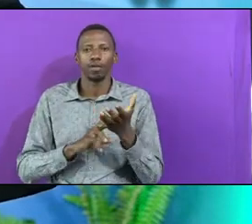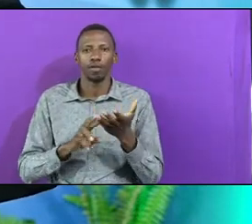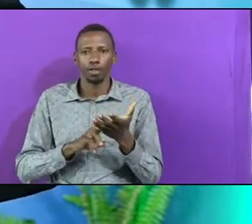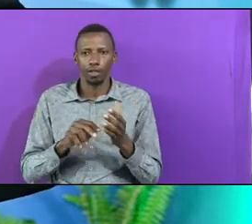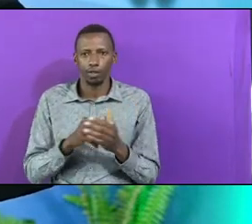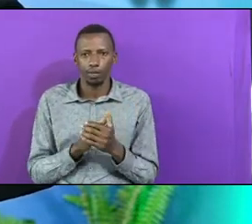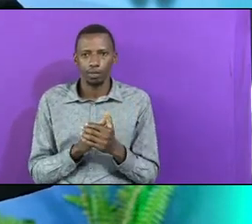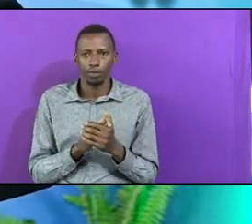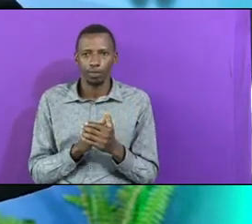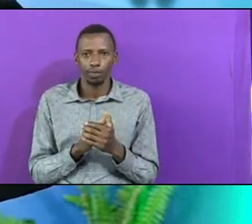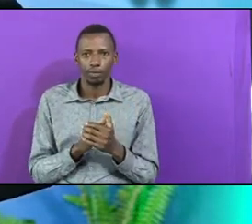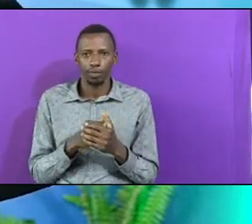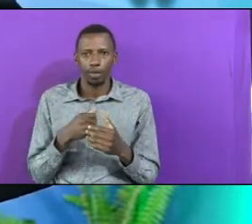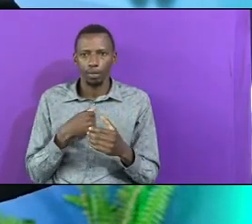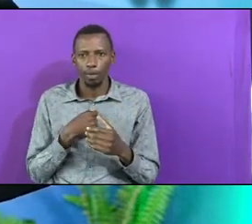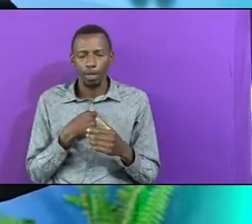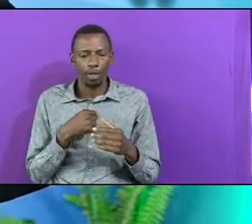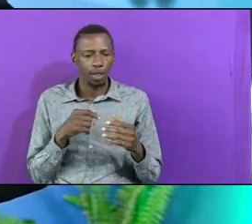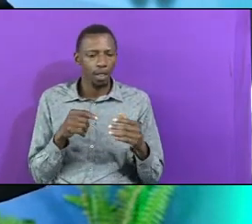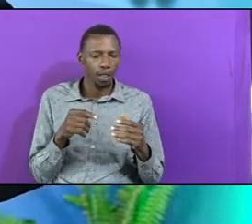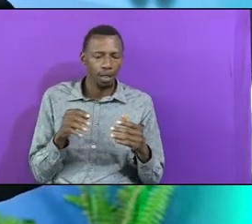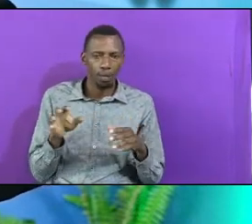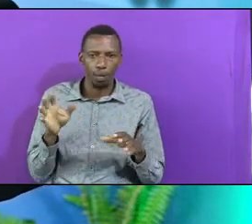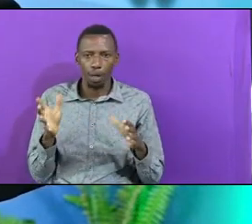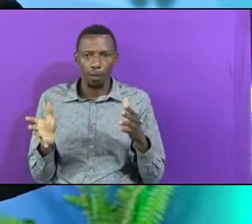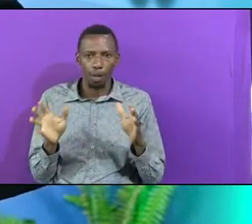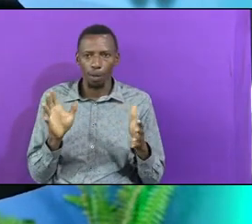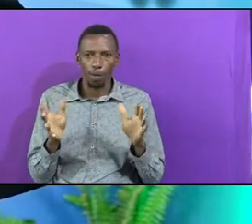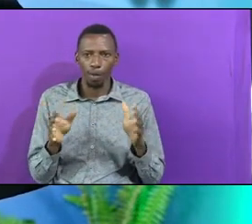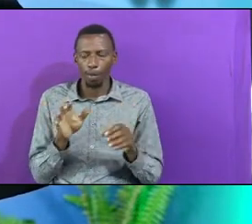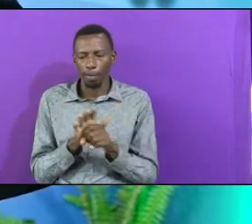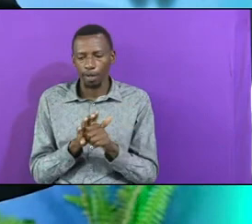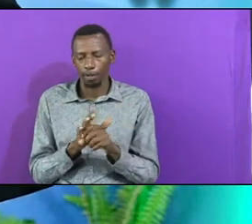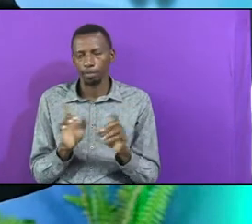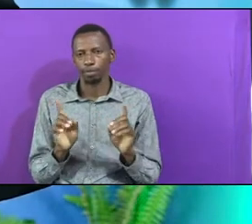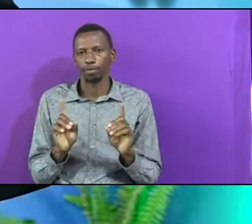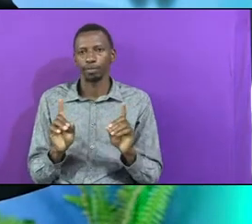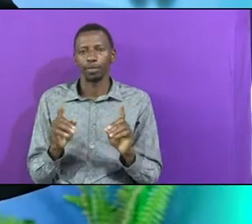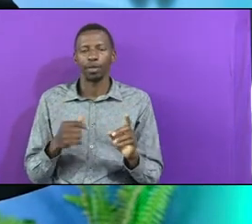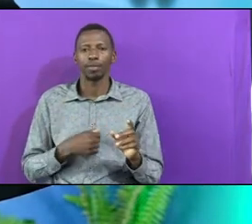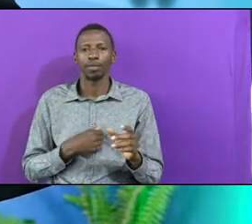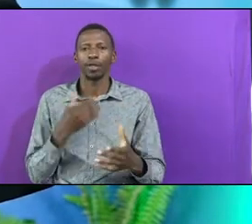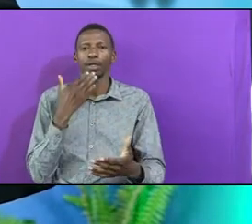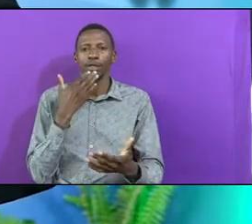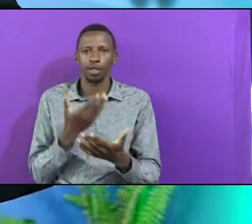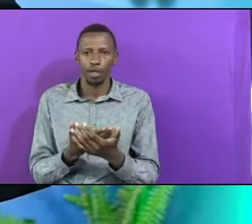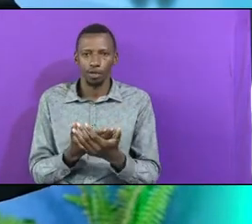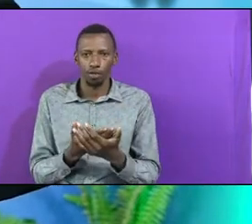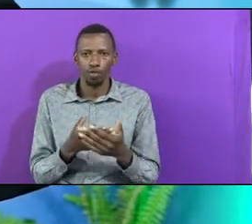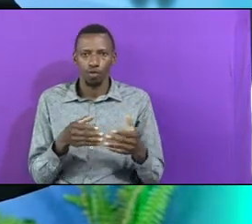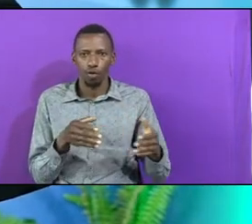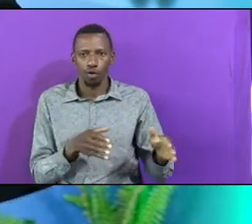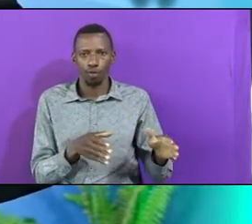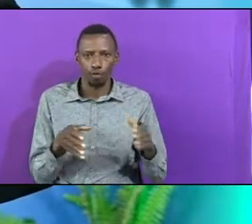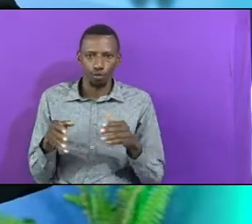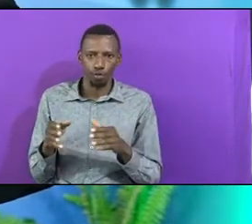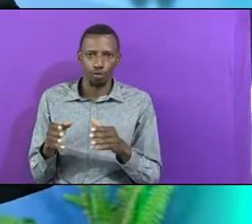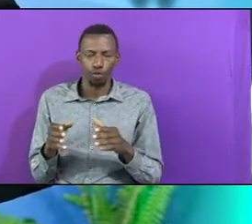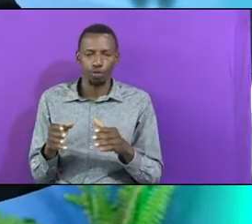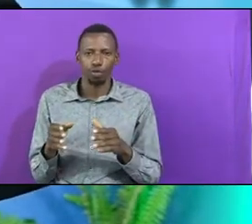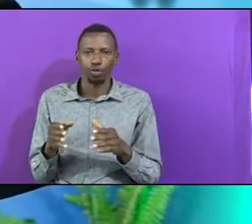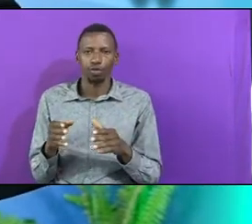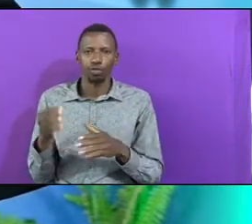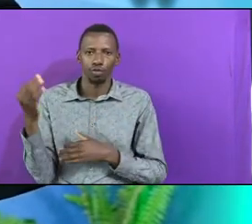Without going into many things I appreciate the privilege of preaching the word of God